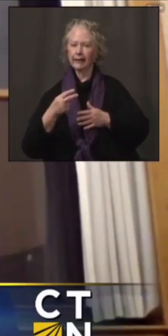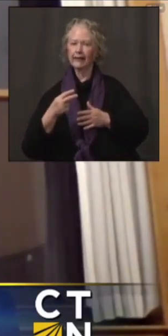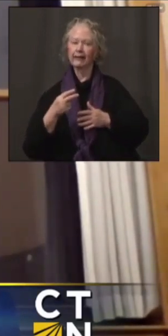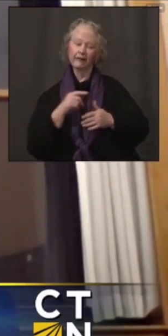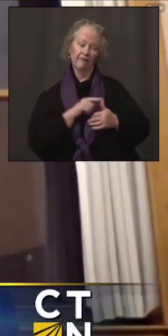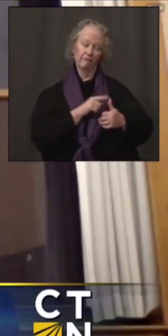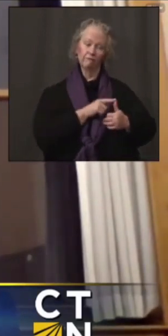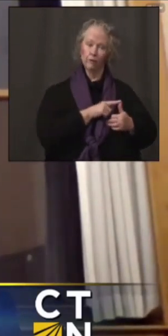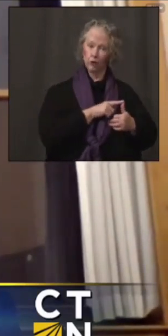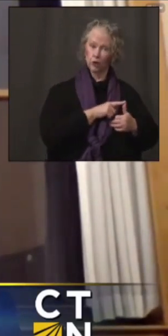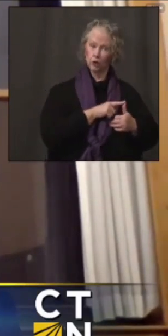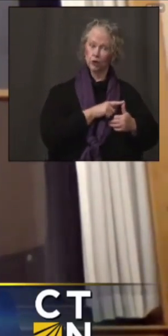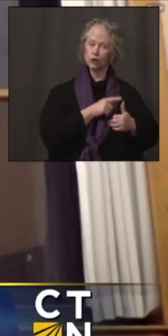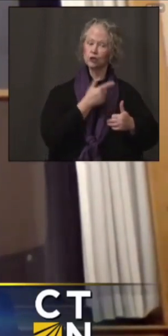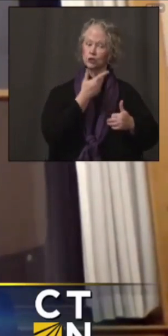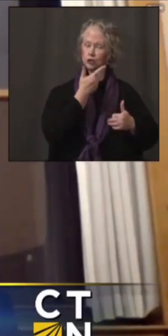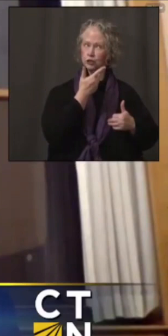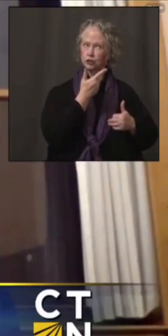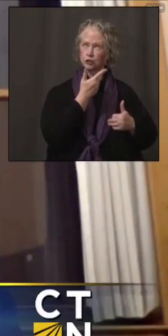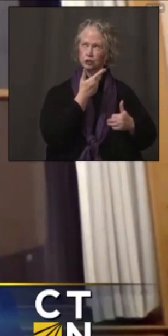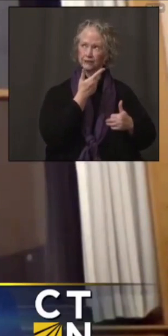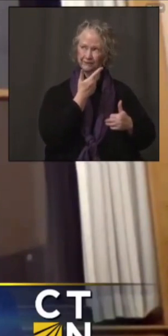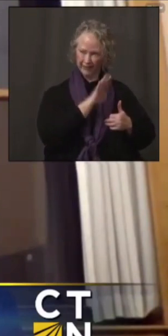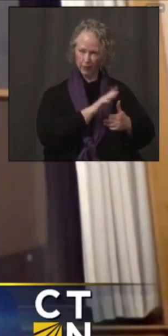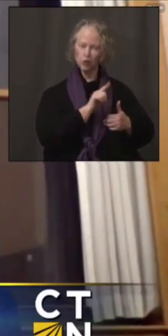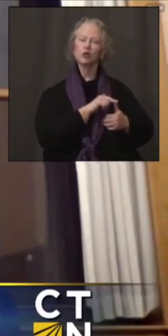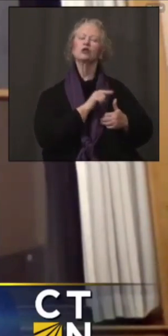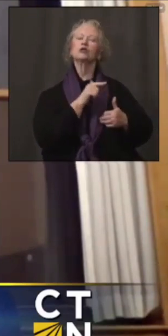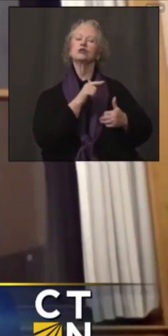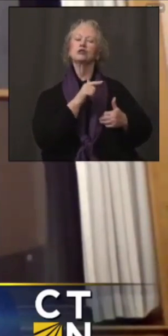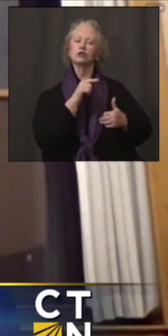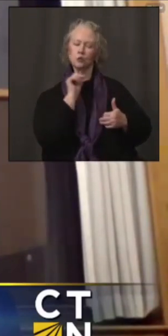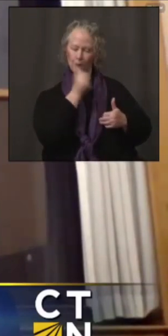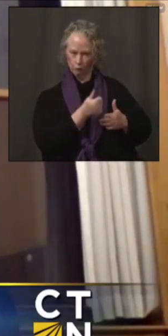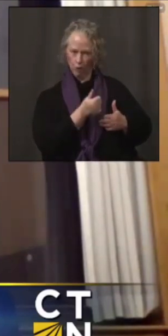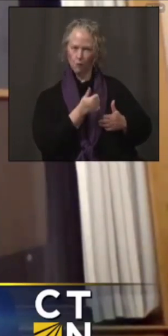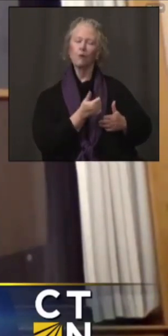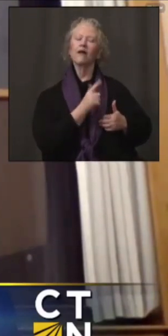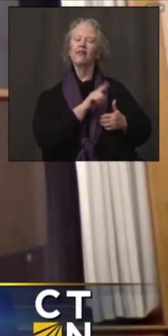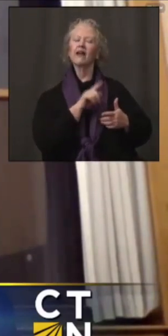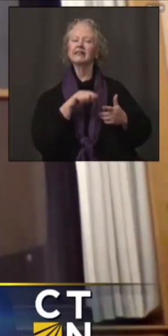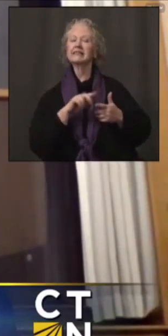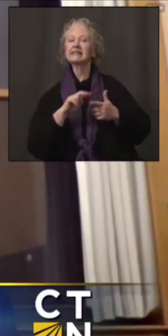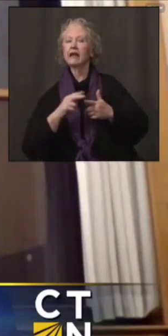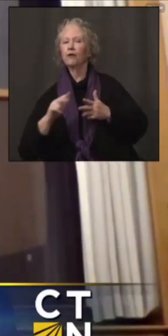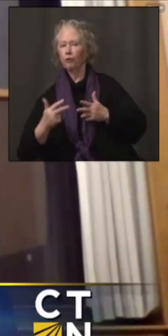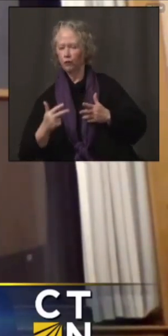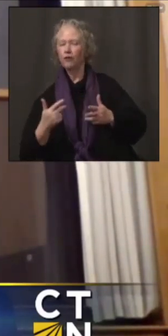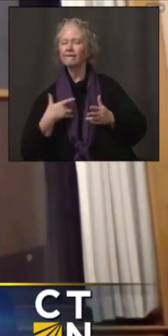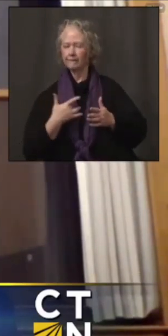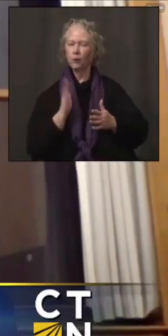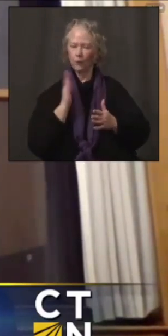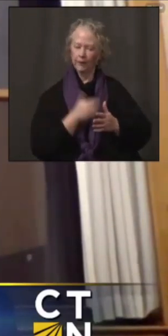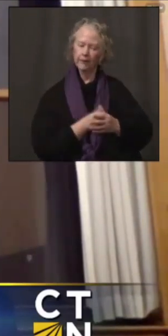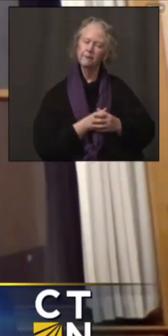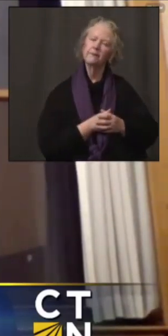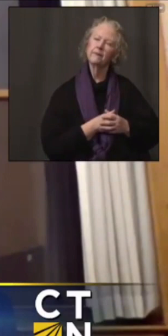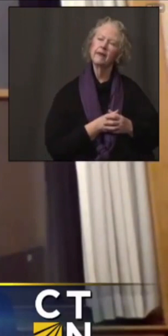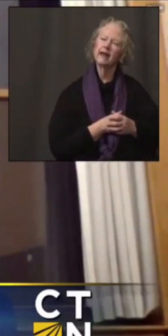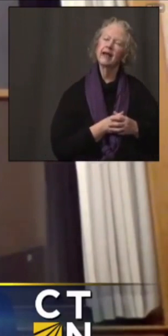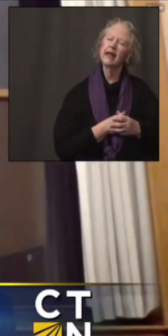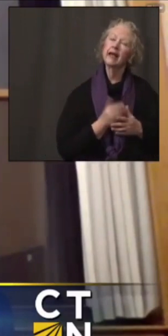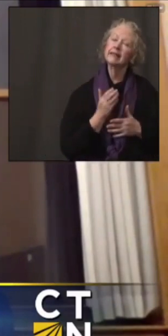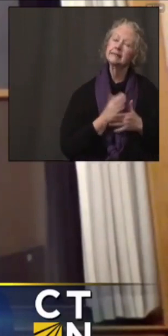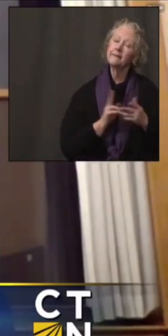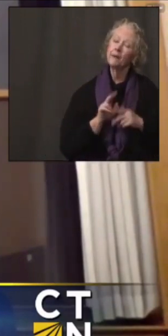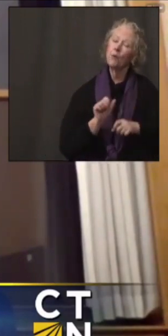round this week, uh, tomorrow, in fact. Um, so that's one factor. We've also heard a little bit around some people, um, on the